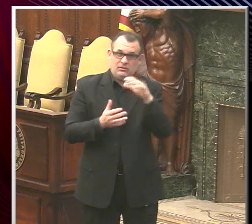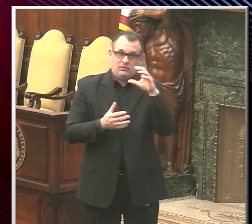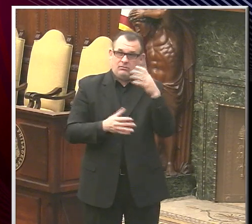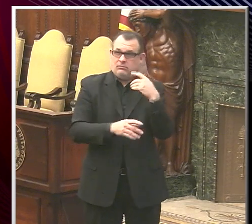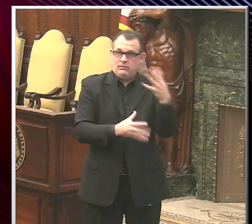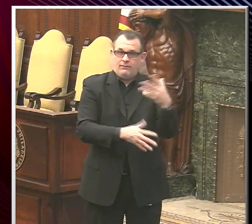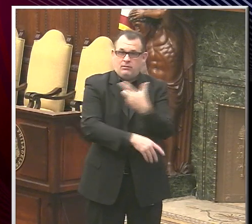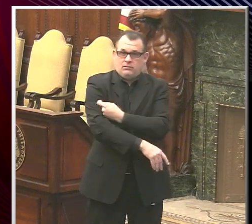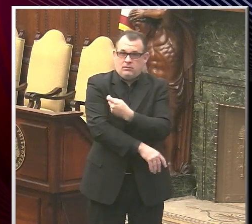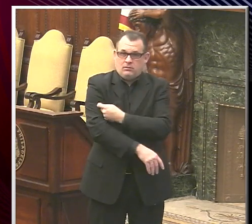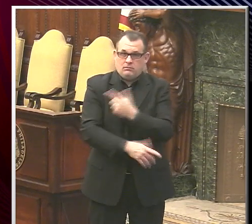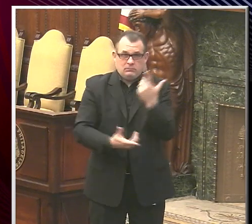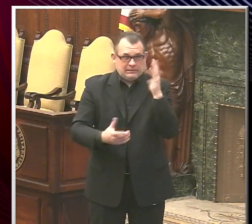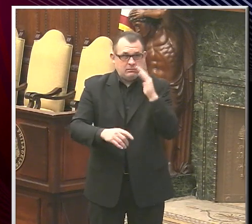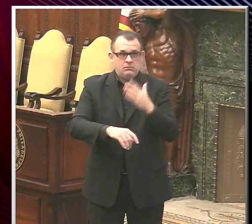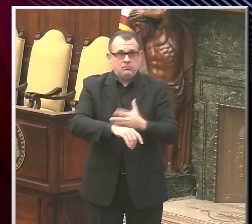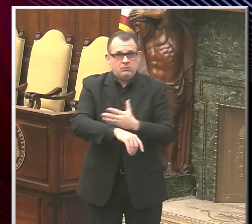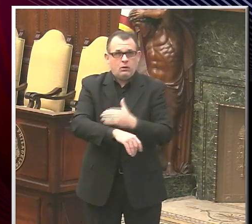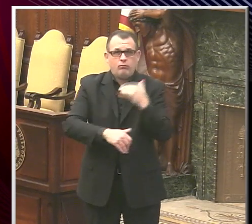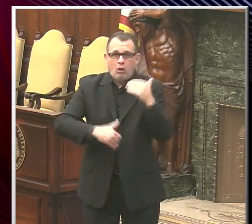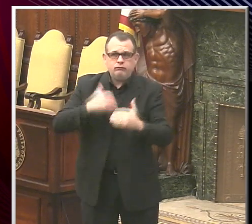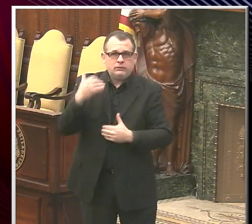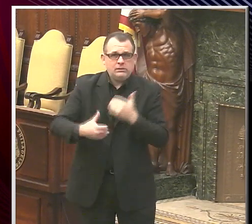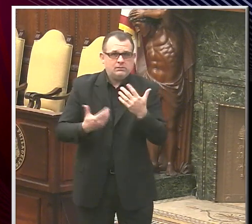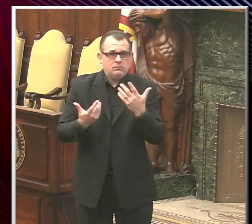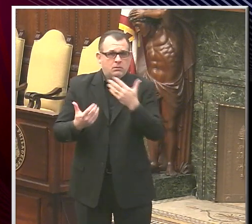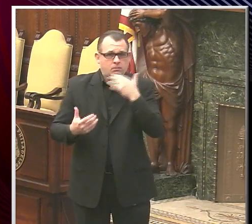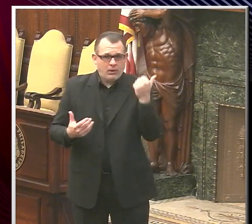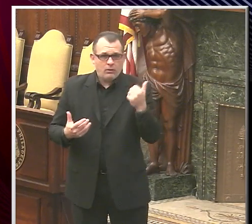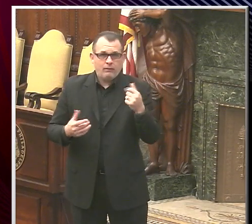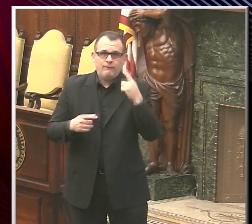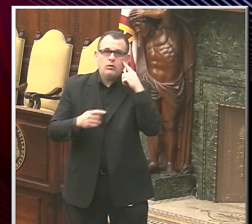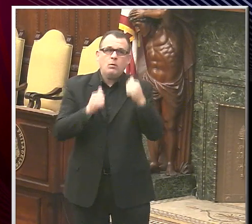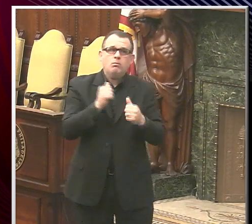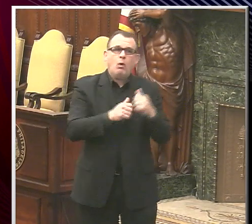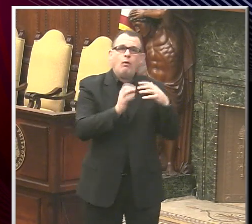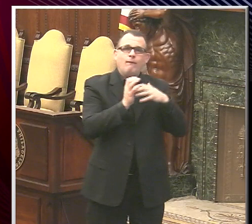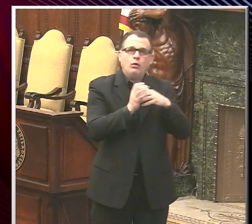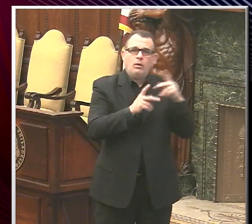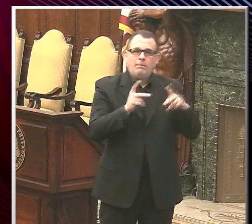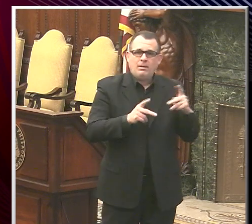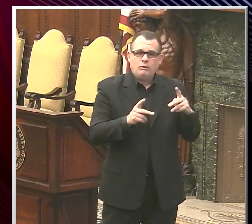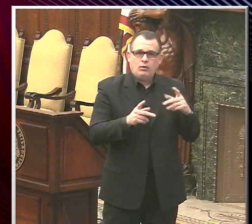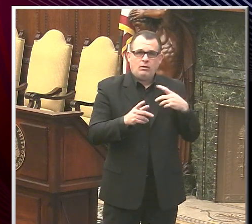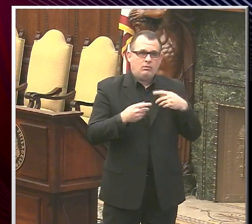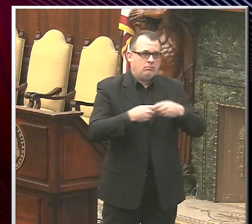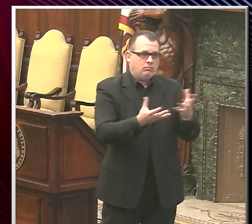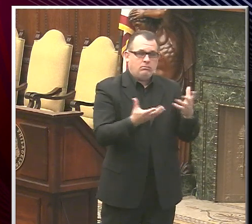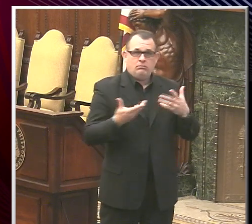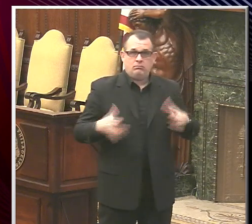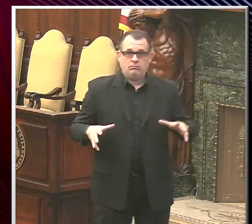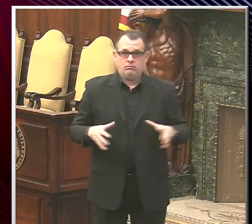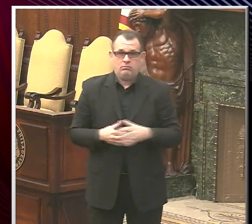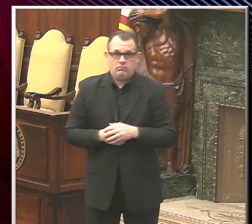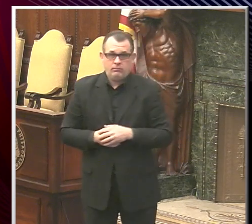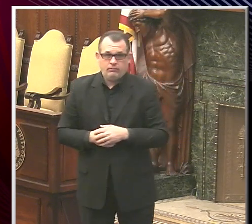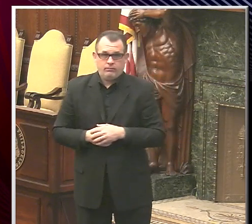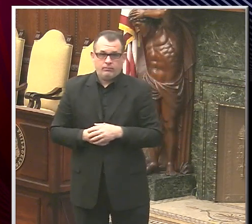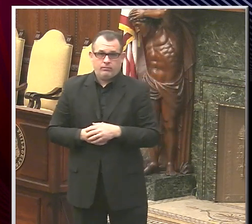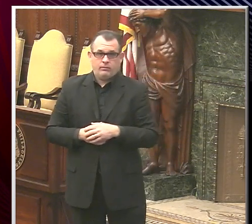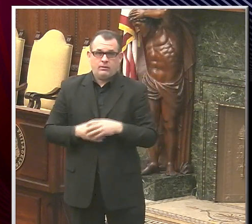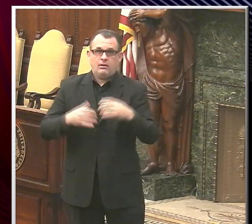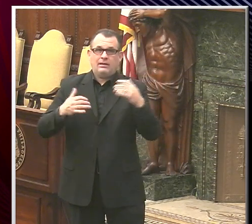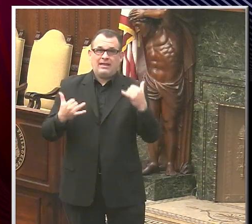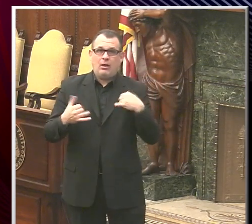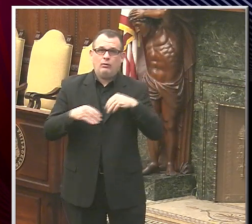real progress amongst the people who are clearly the most vulnerable for serious disease. So we're now in Phase 1b, as we said